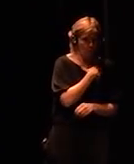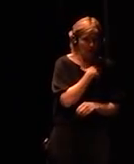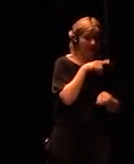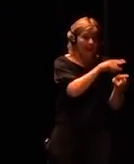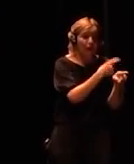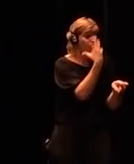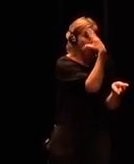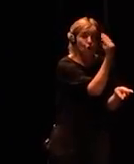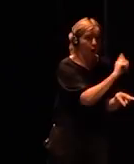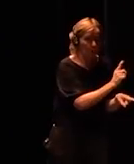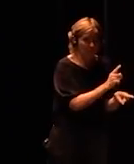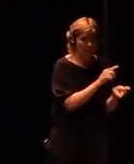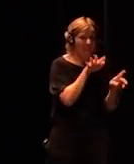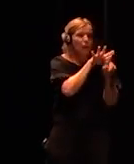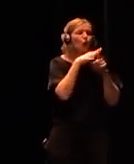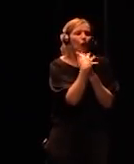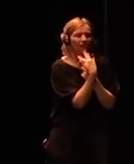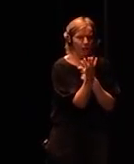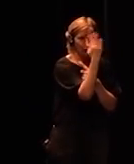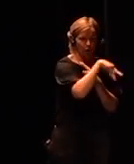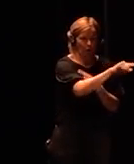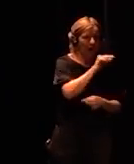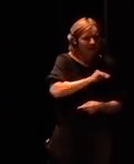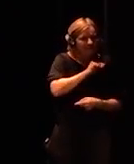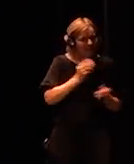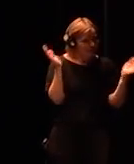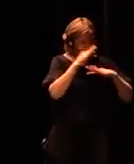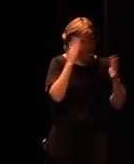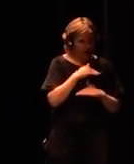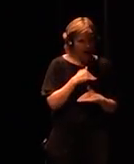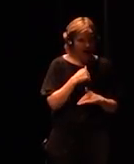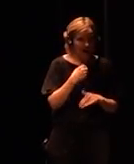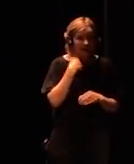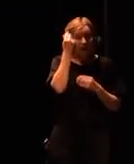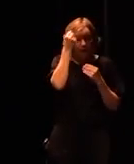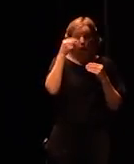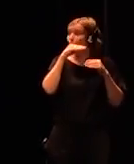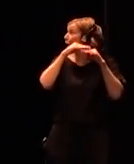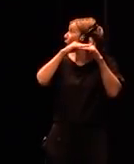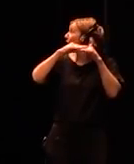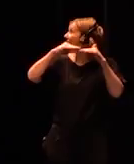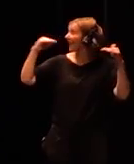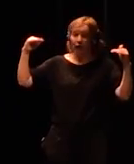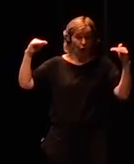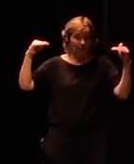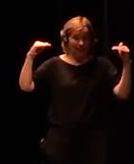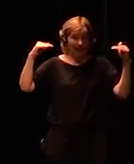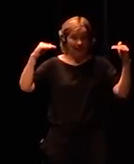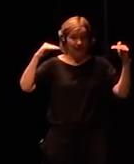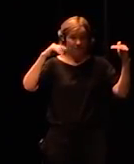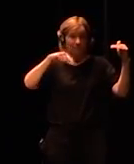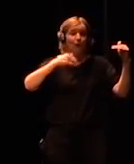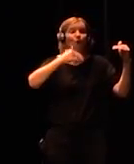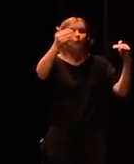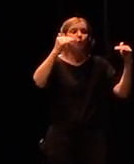context they don't feel I think that cut off will remain for quite some time but not everybody can move to that pyramid to work